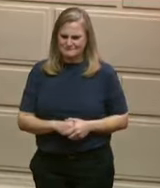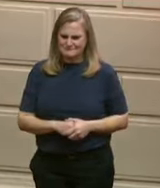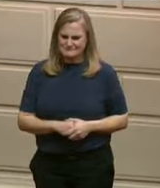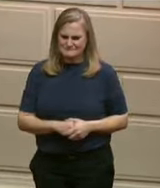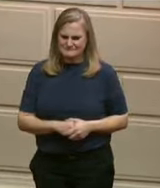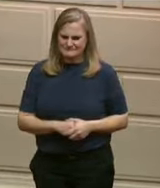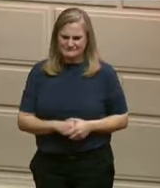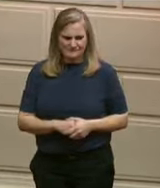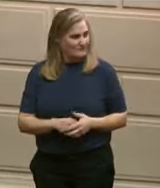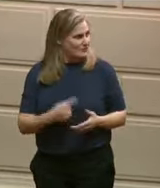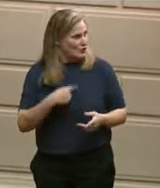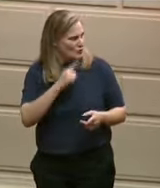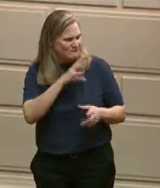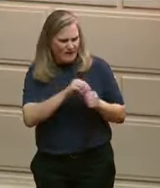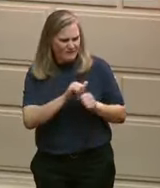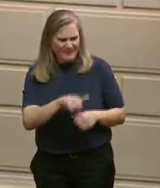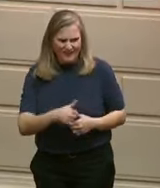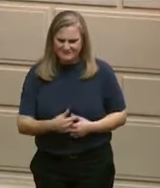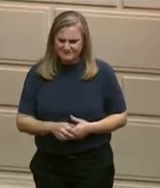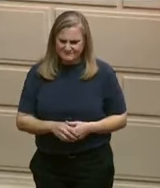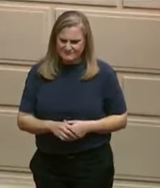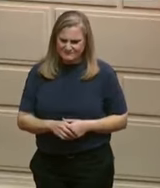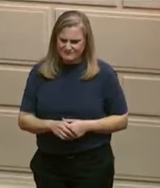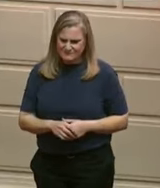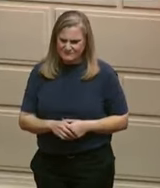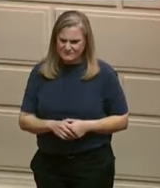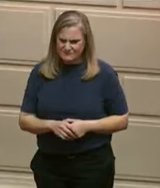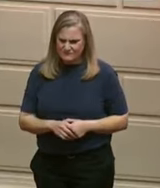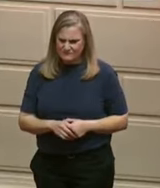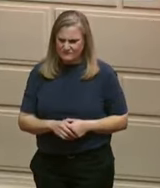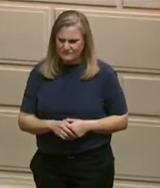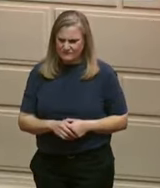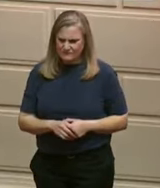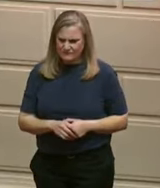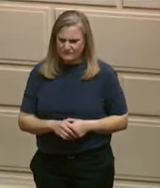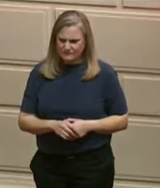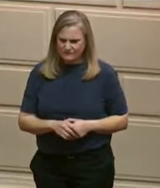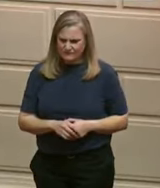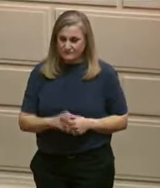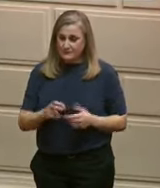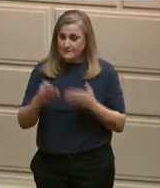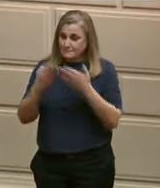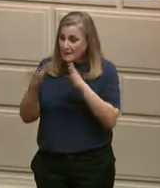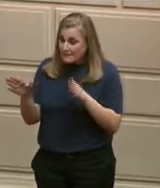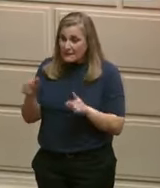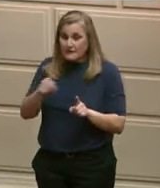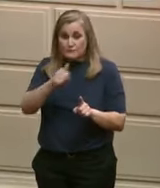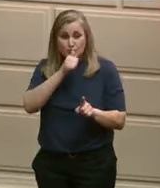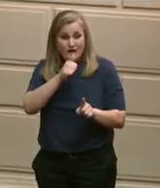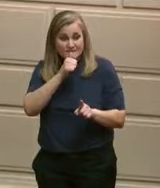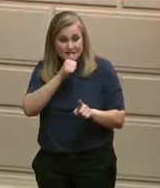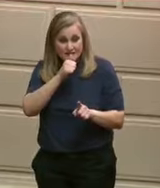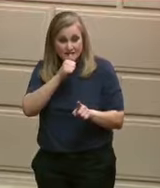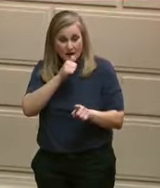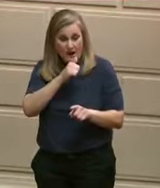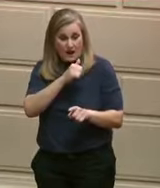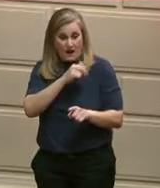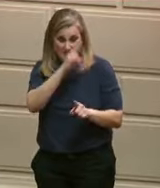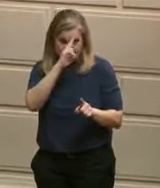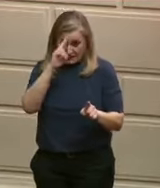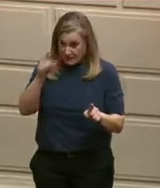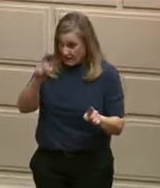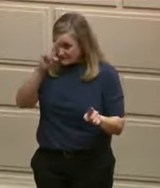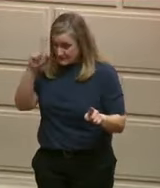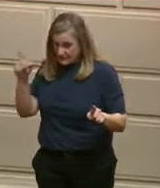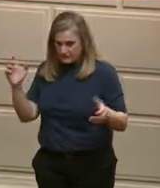This public-private partnership will also have much-needed wet lab space, which will be essential to growing